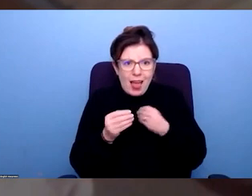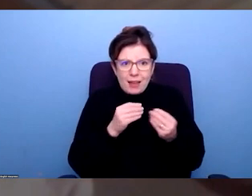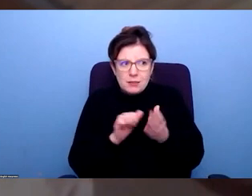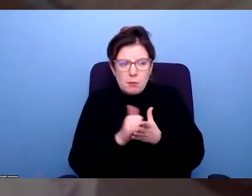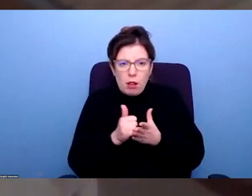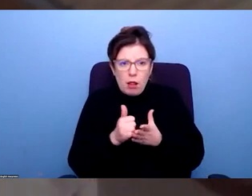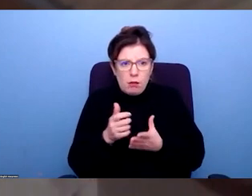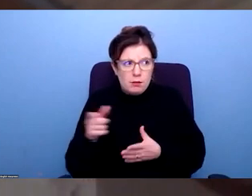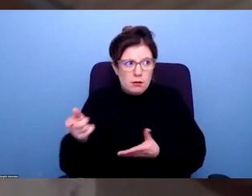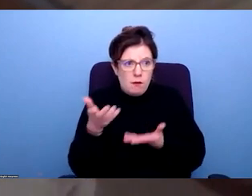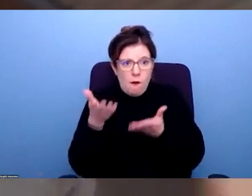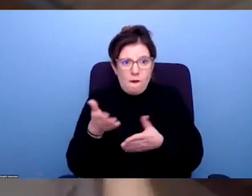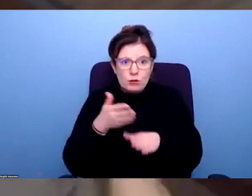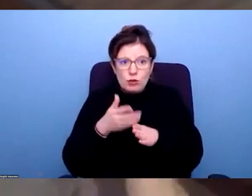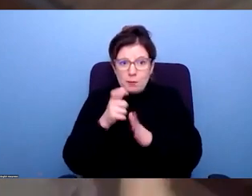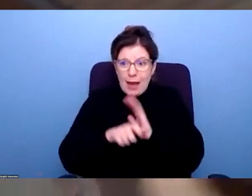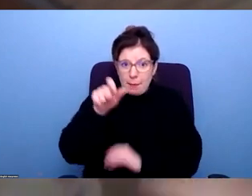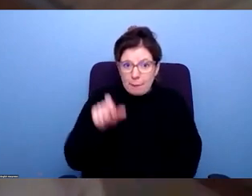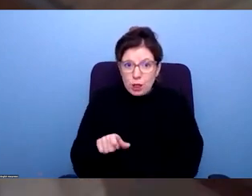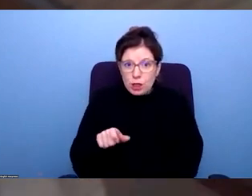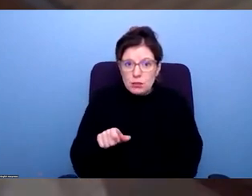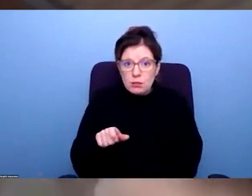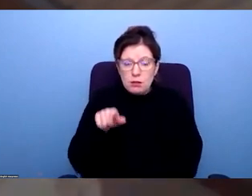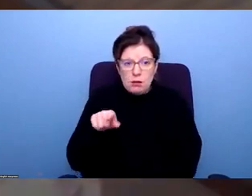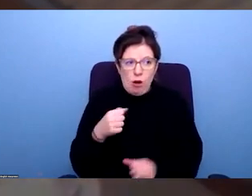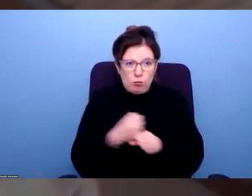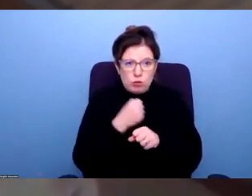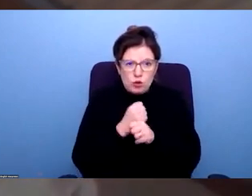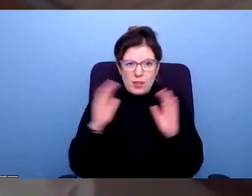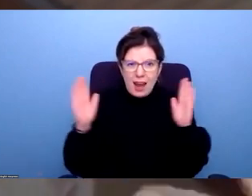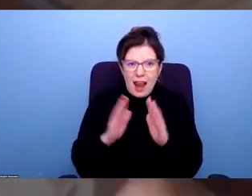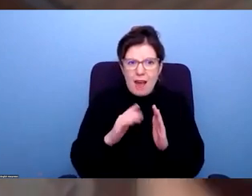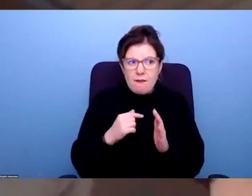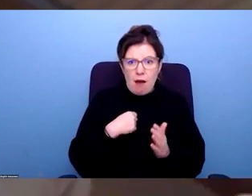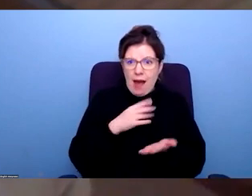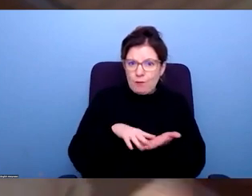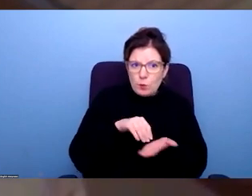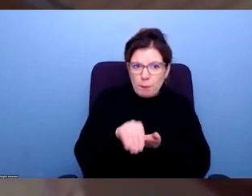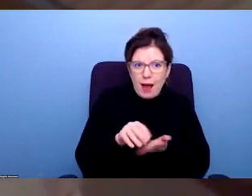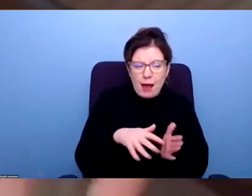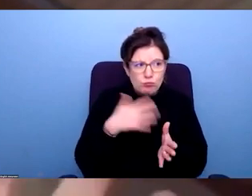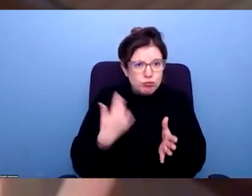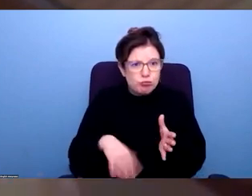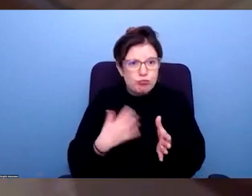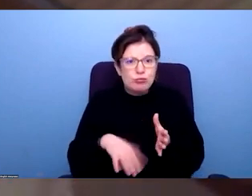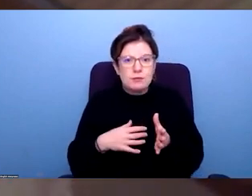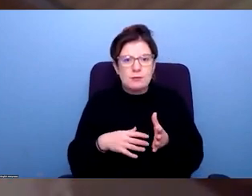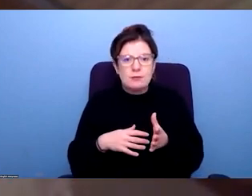somebody on who is disabled, then they will be less productive, then or it will cost me money, or whatever. And, and we have to, we have